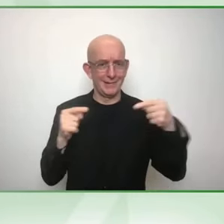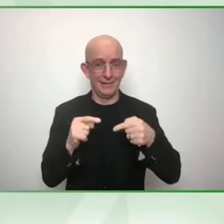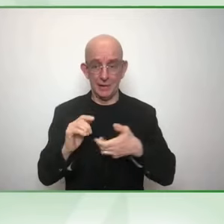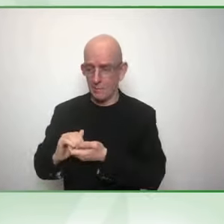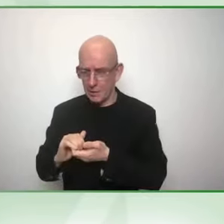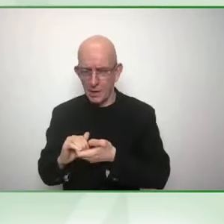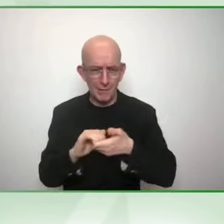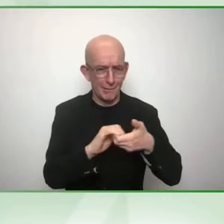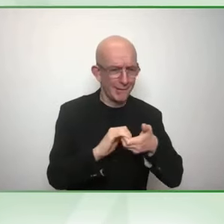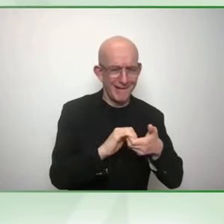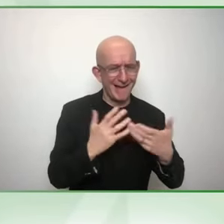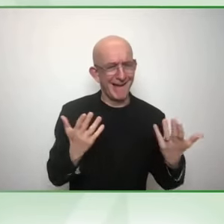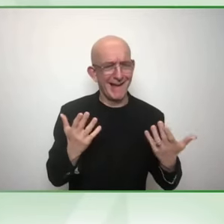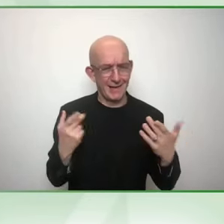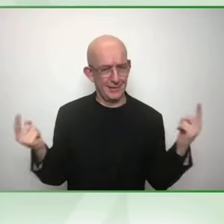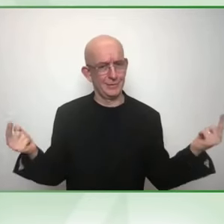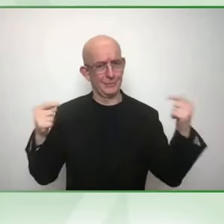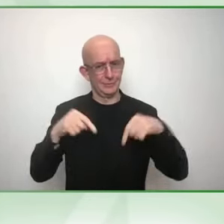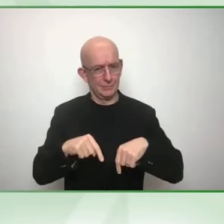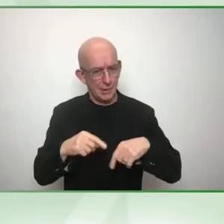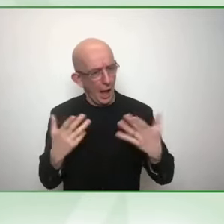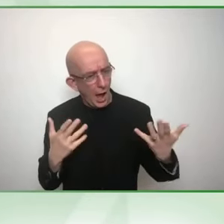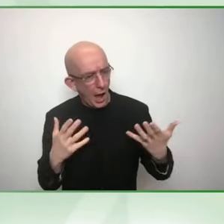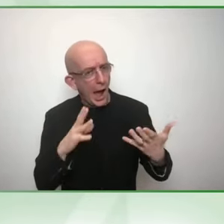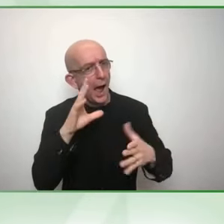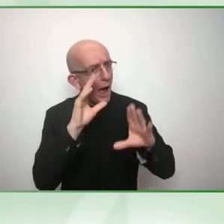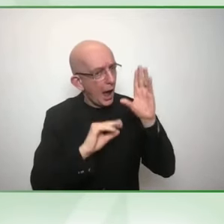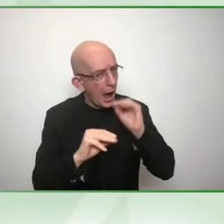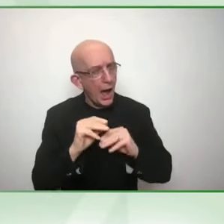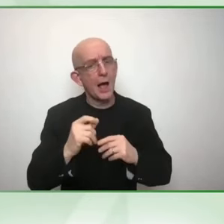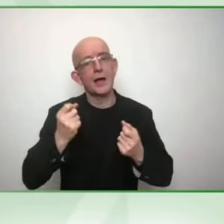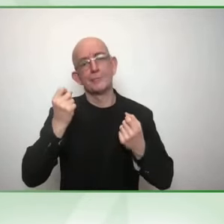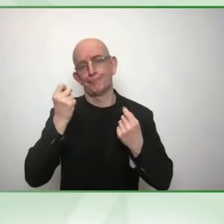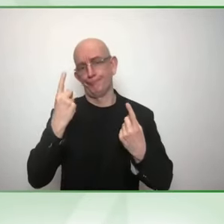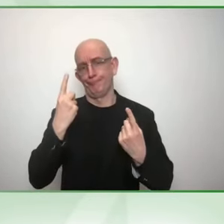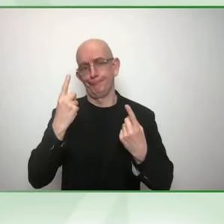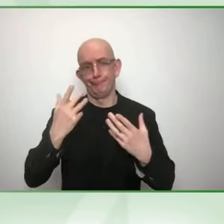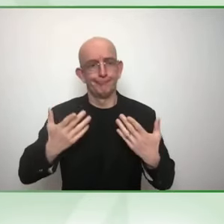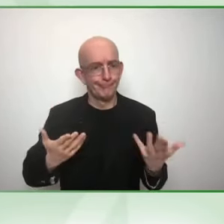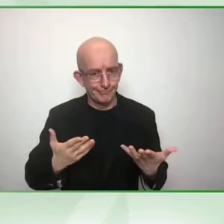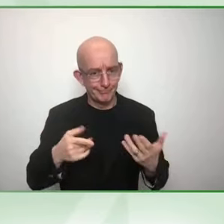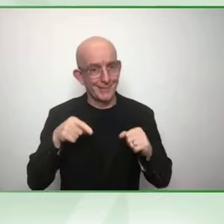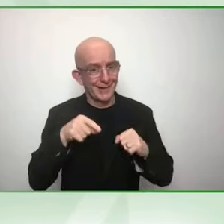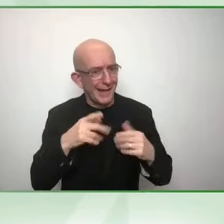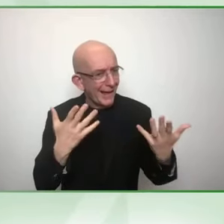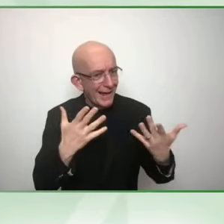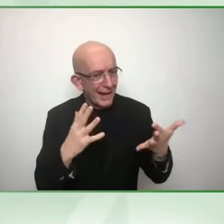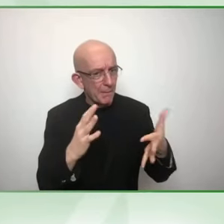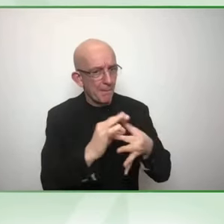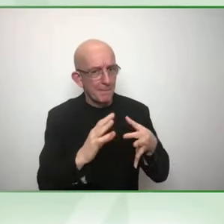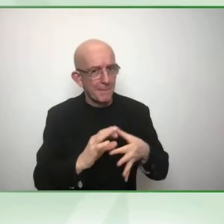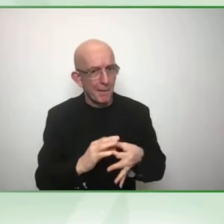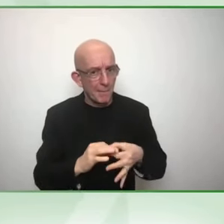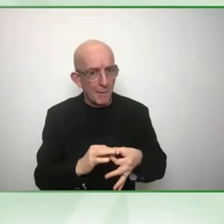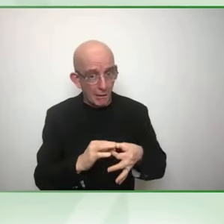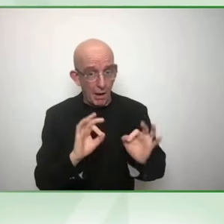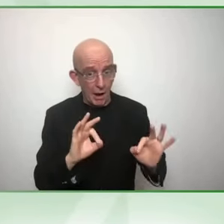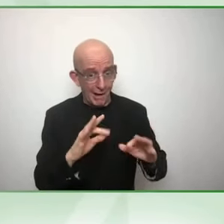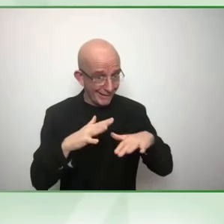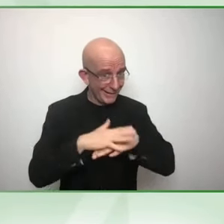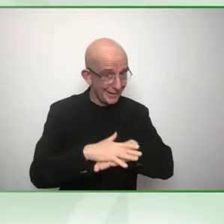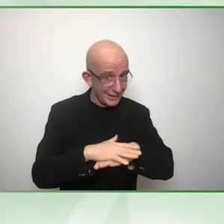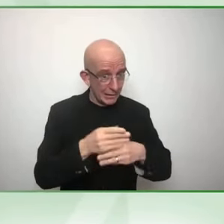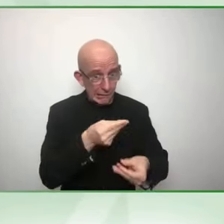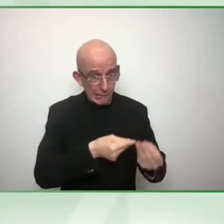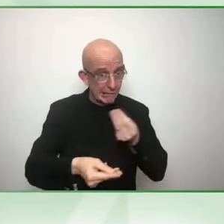both my panelists, Bob and Caroline, have really touched on a lot of key topics about how the pandemic has actually shown us how